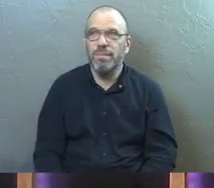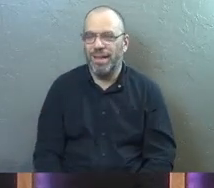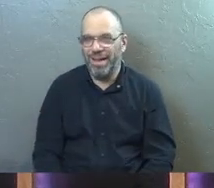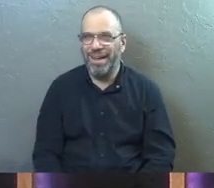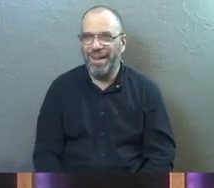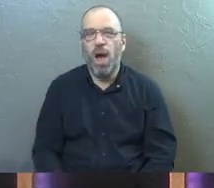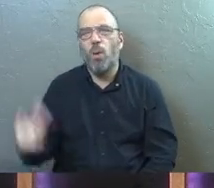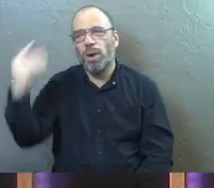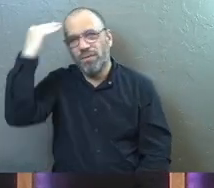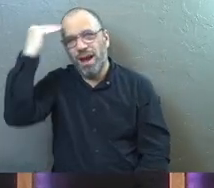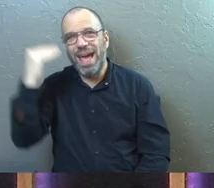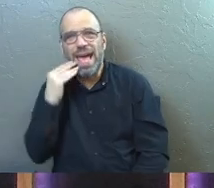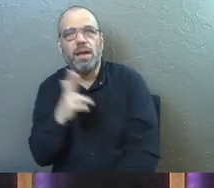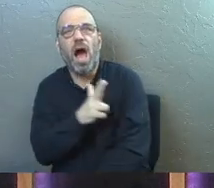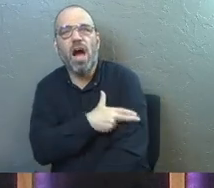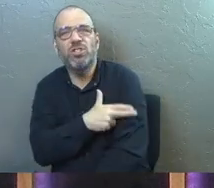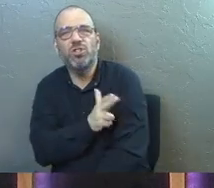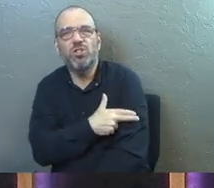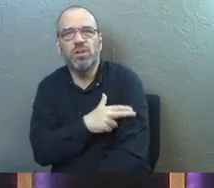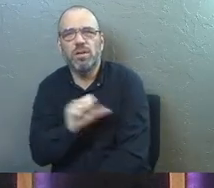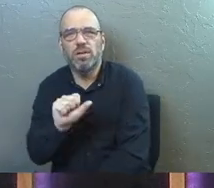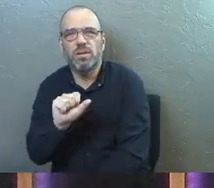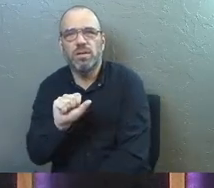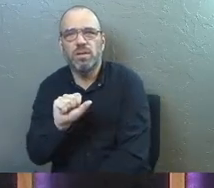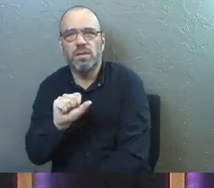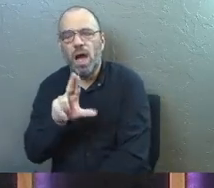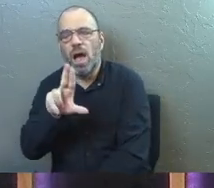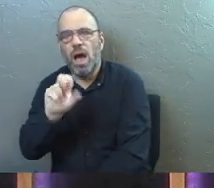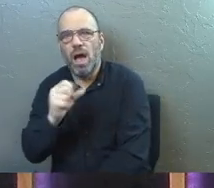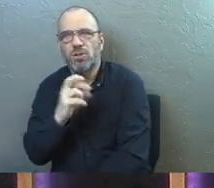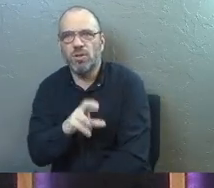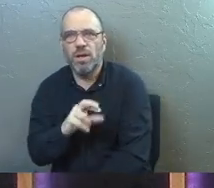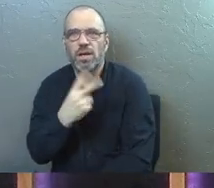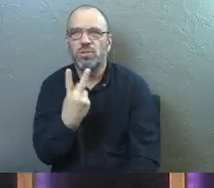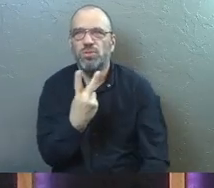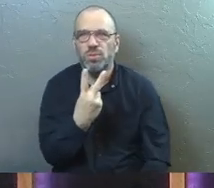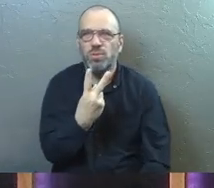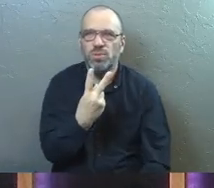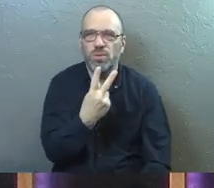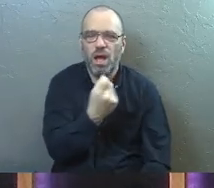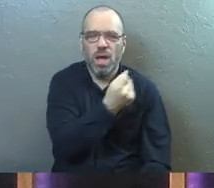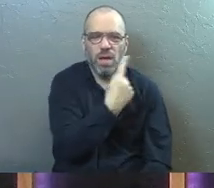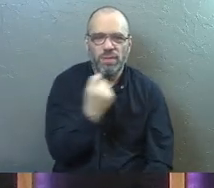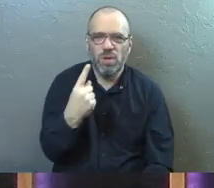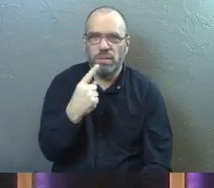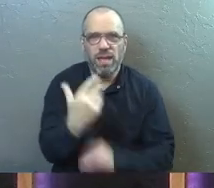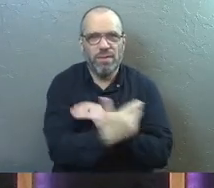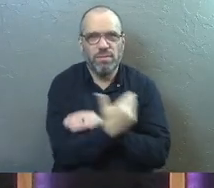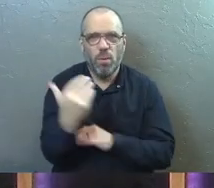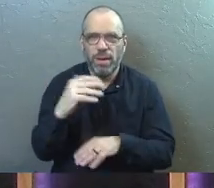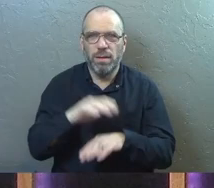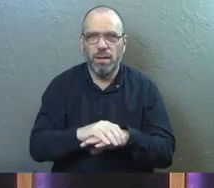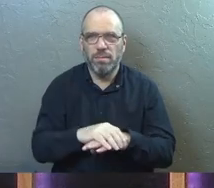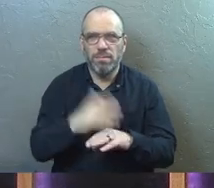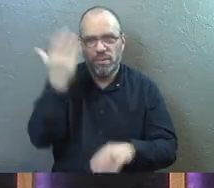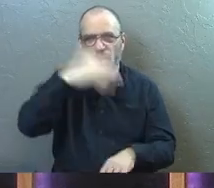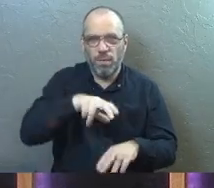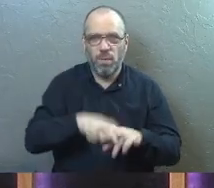One of our head ushers comes and puts two cough drops on the front row for me every single Sunday